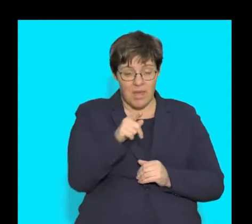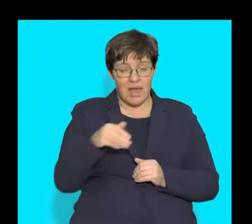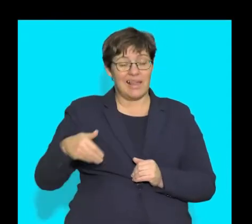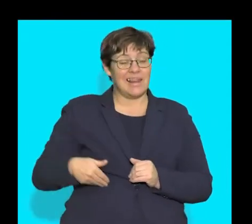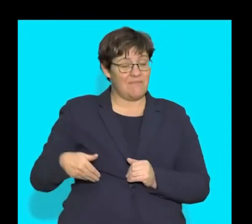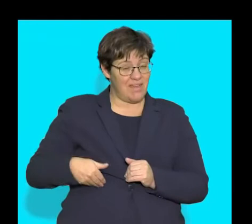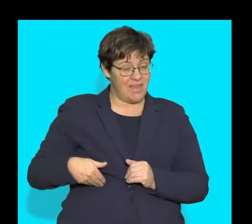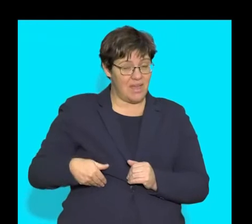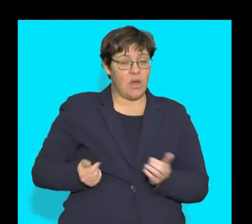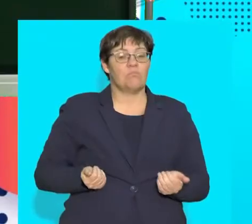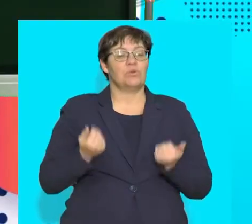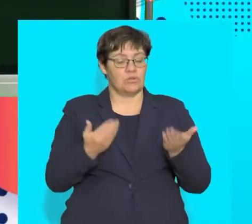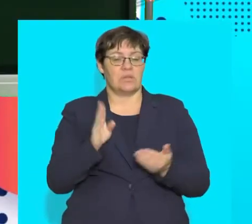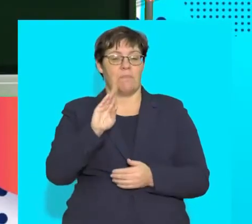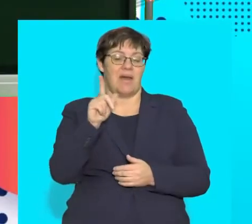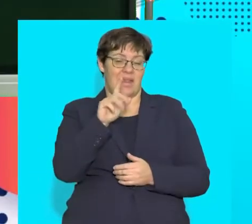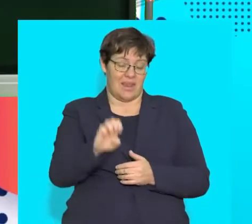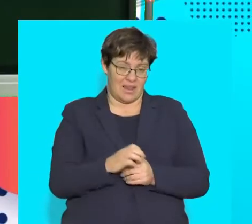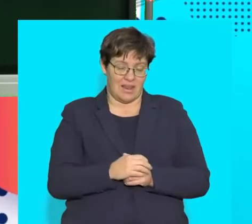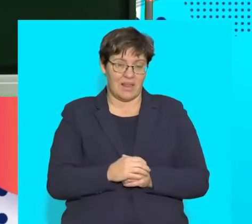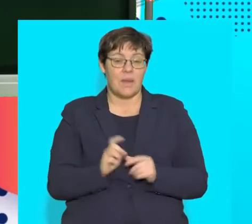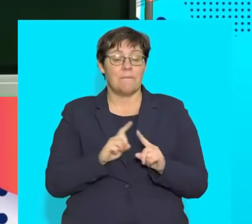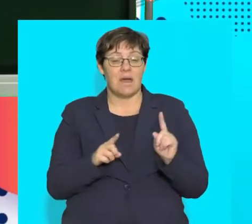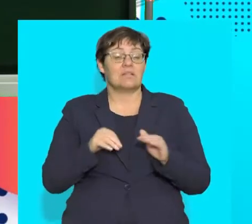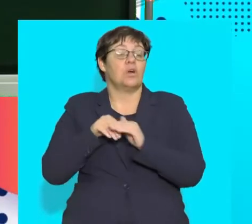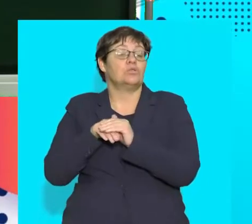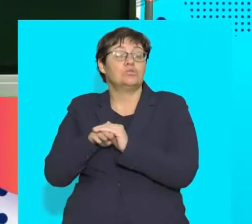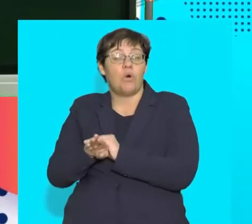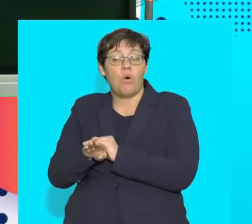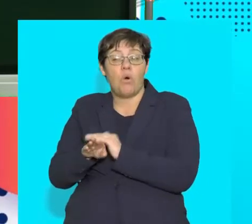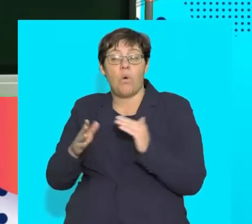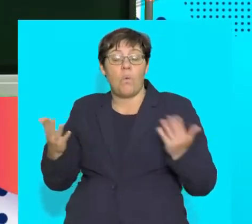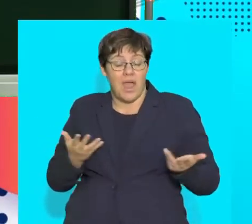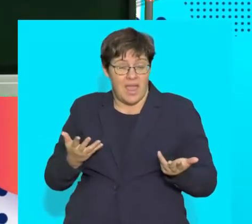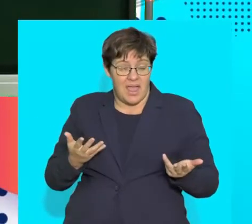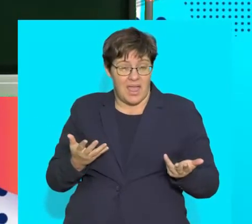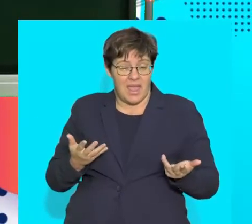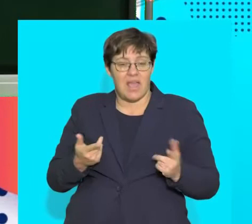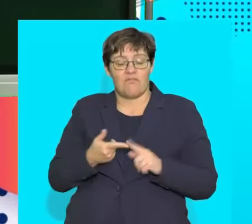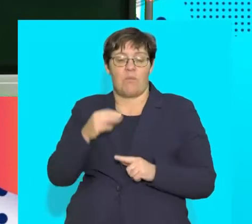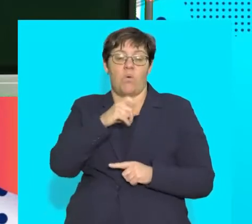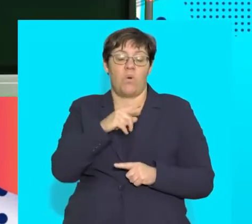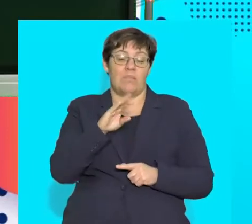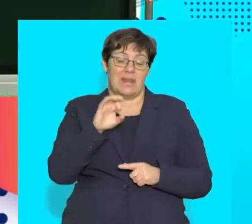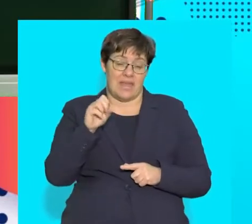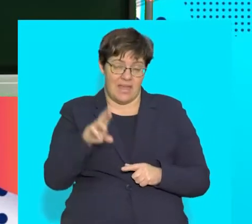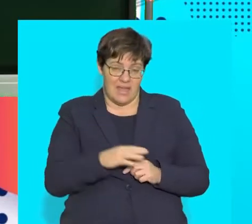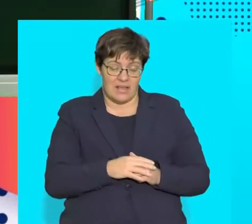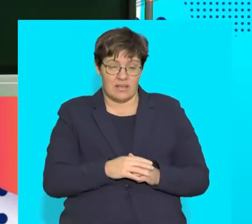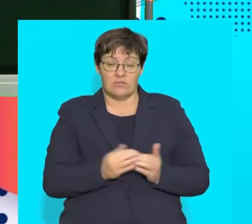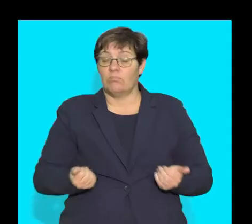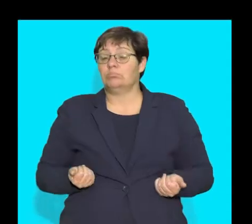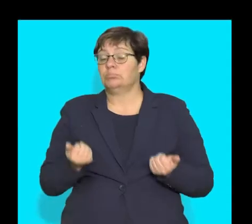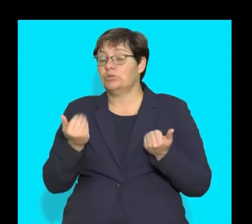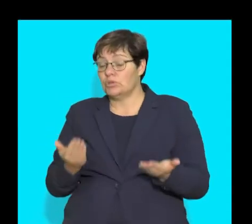produces the bile, however it is stored and released temporarily from the gallbladder. So give